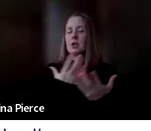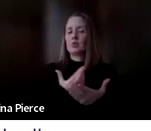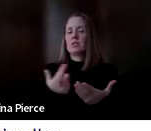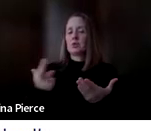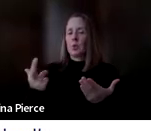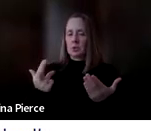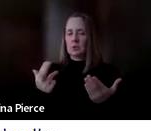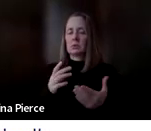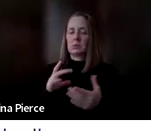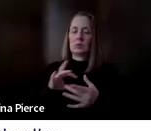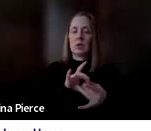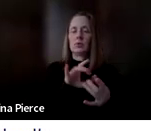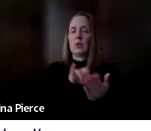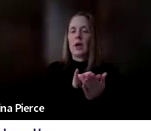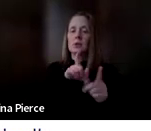Great question.